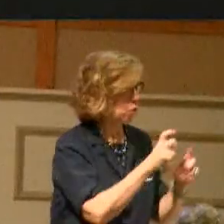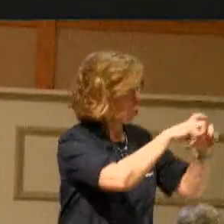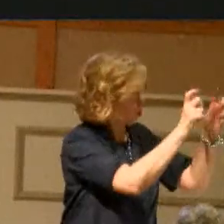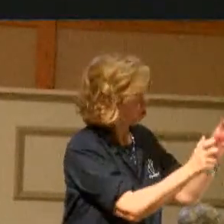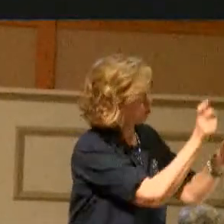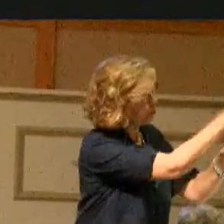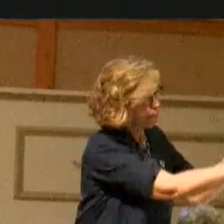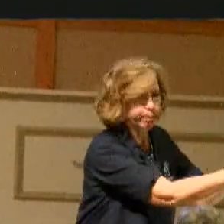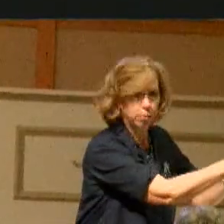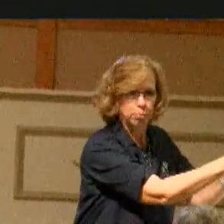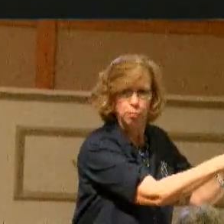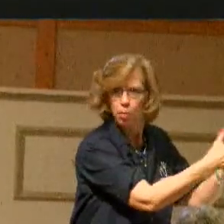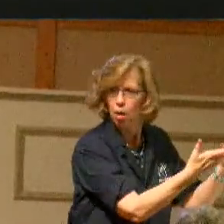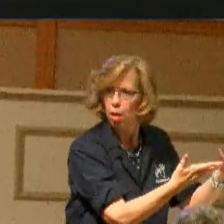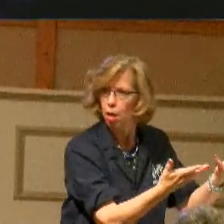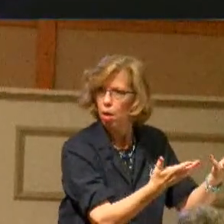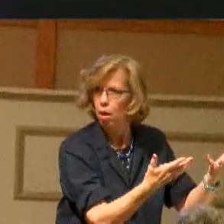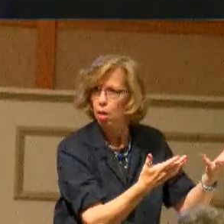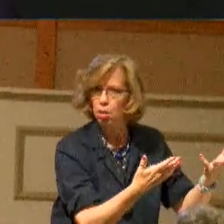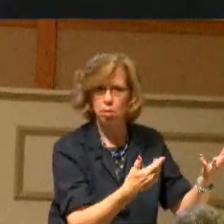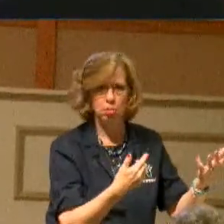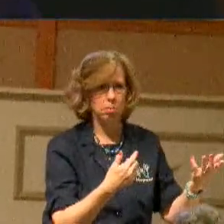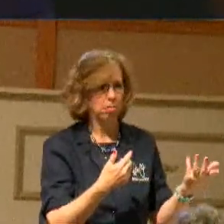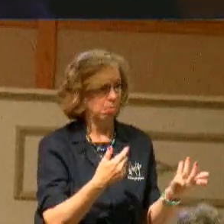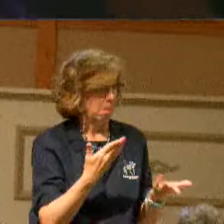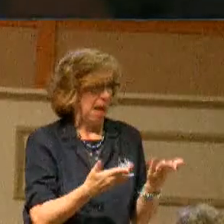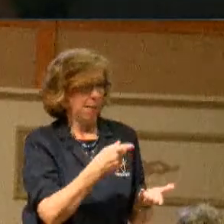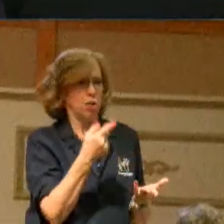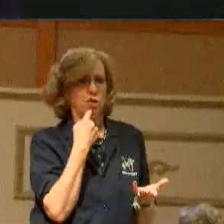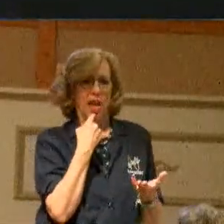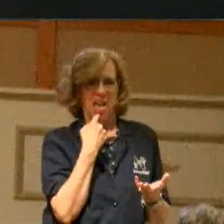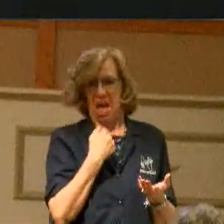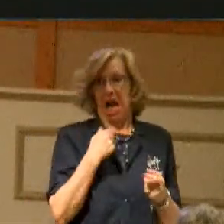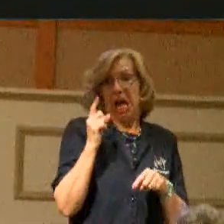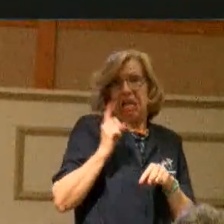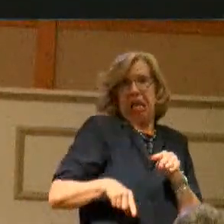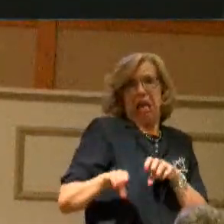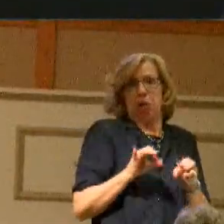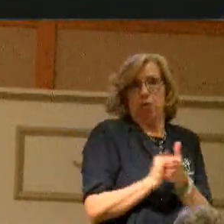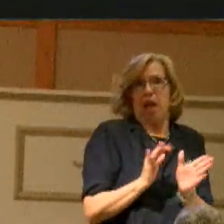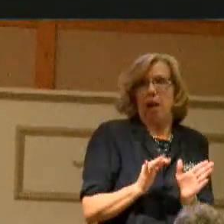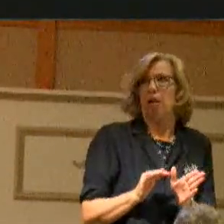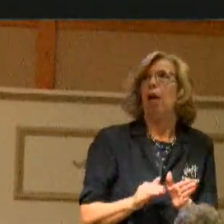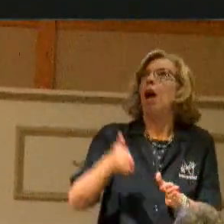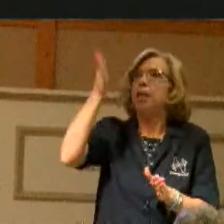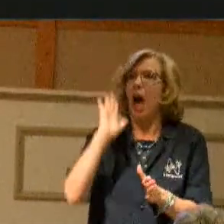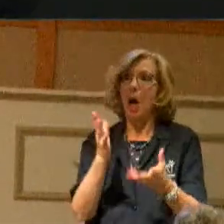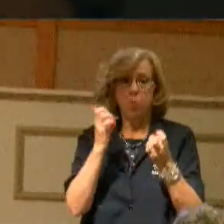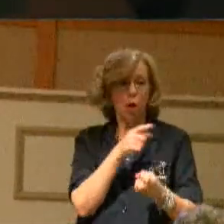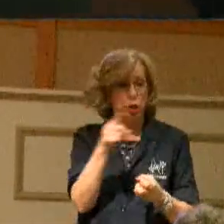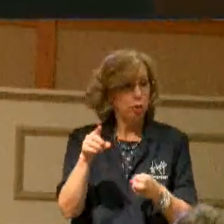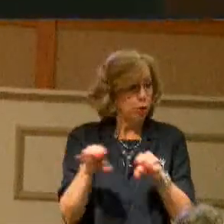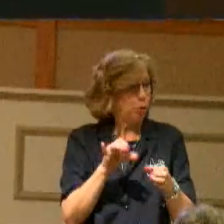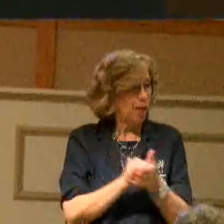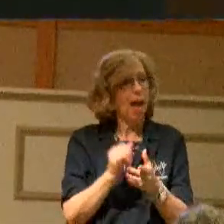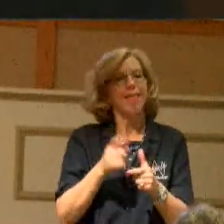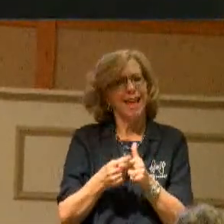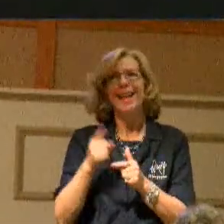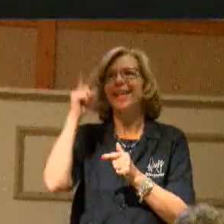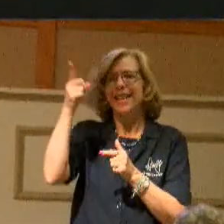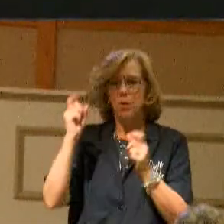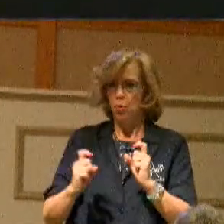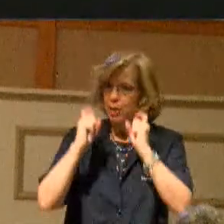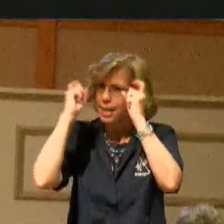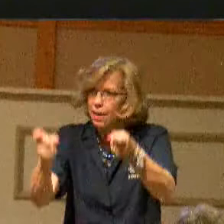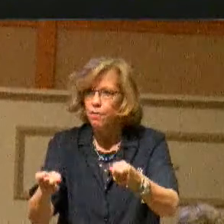and things. You say, I could not do that. You can do it if God wants you to do it because He will enable you to do it. Amen.